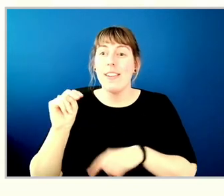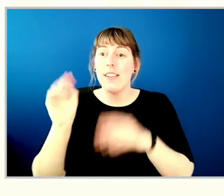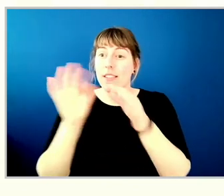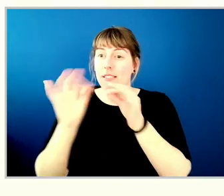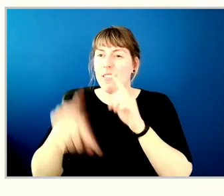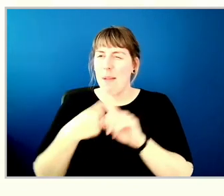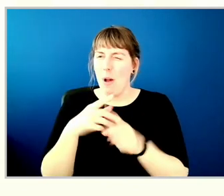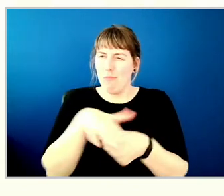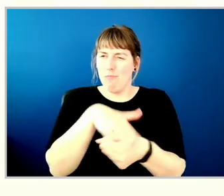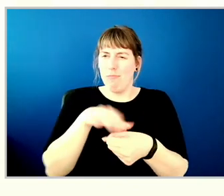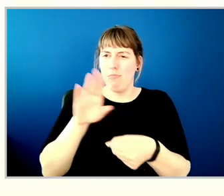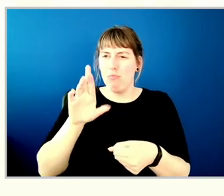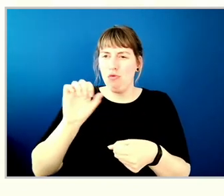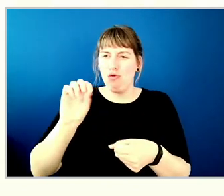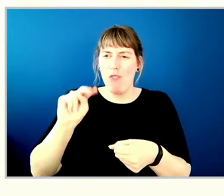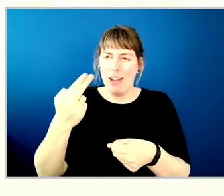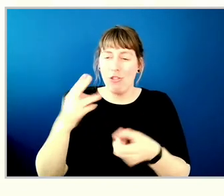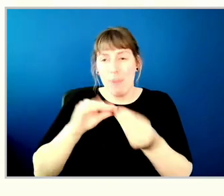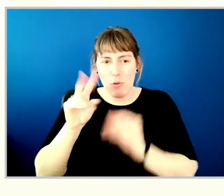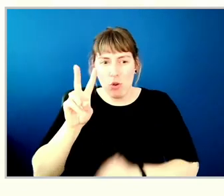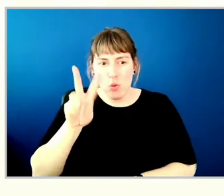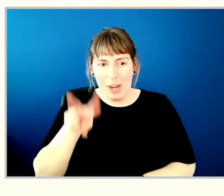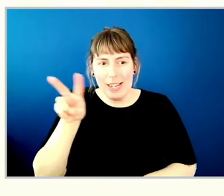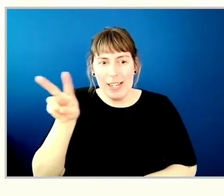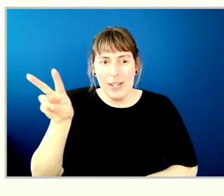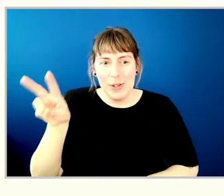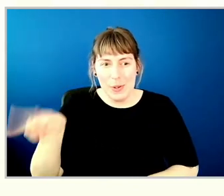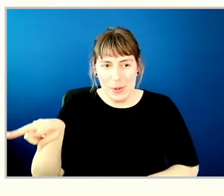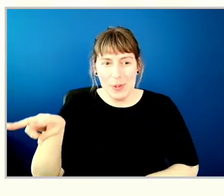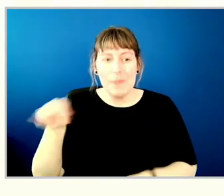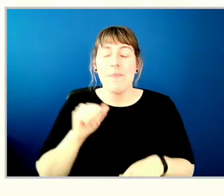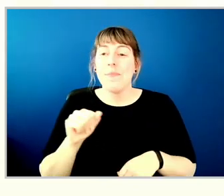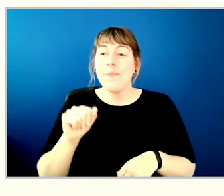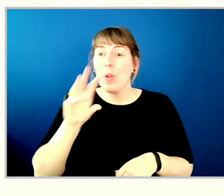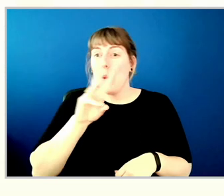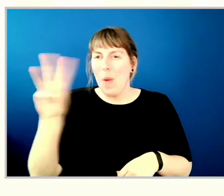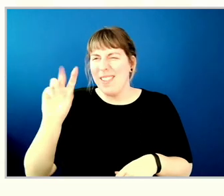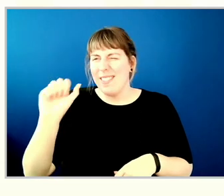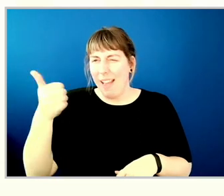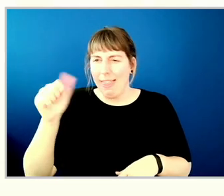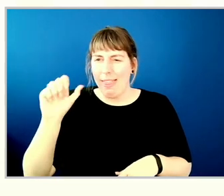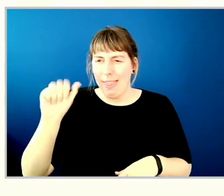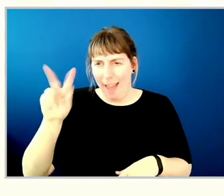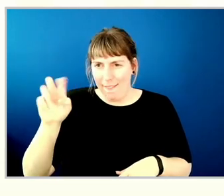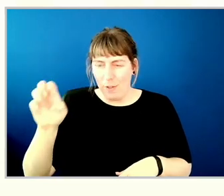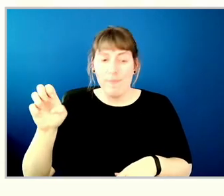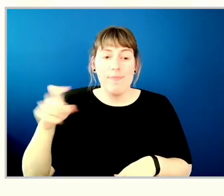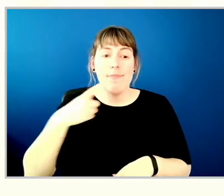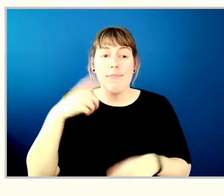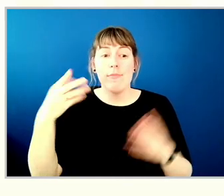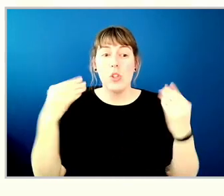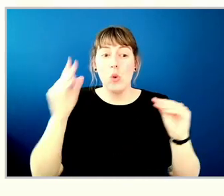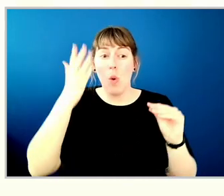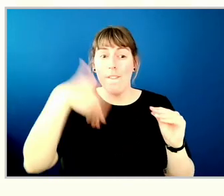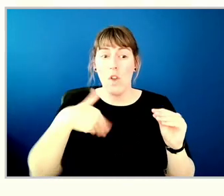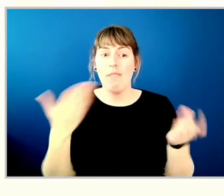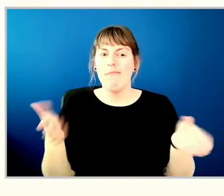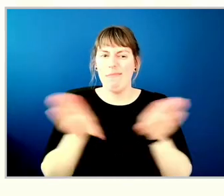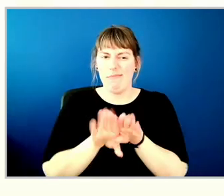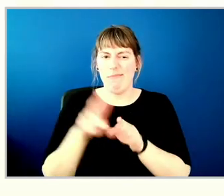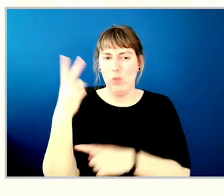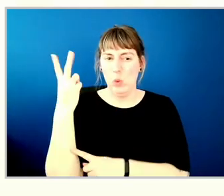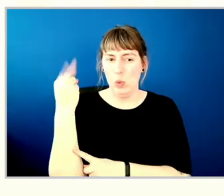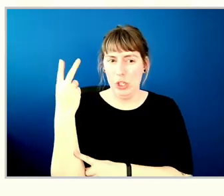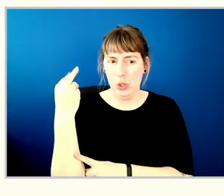branches. Branch 22 on the 4500 block West 10th Avenue ceased to function as a storefront operation two years ago.